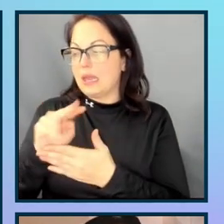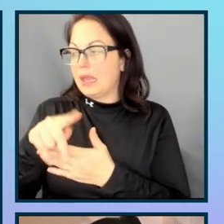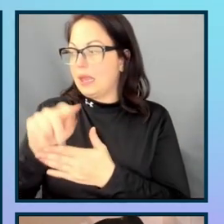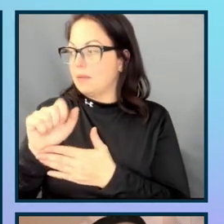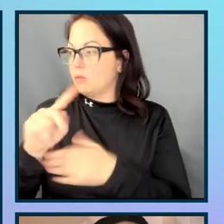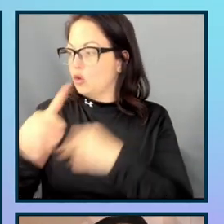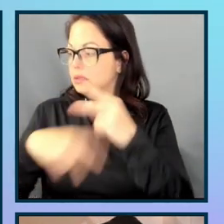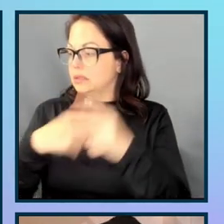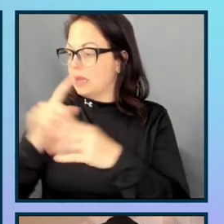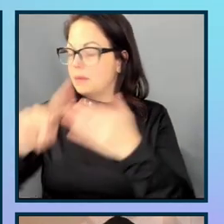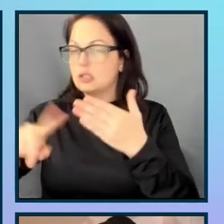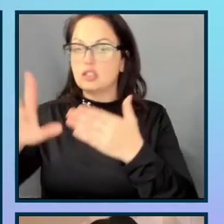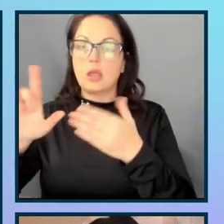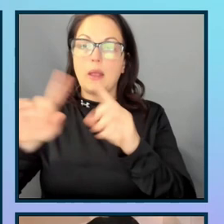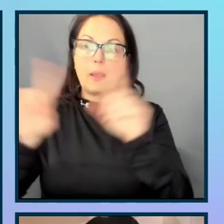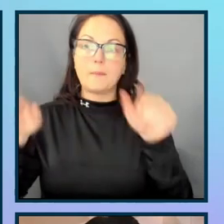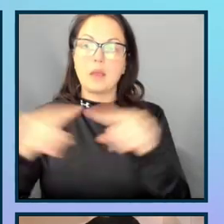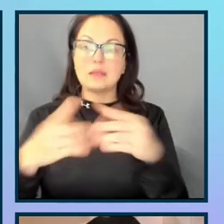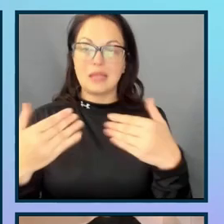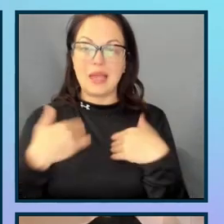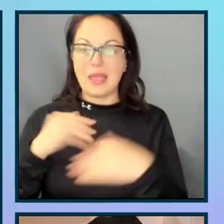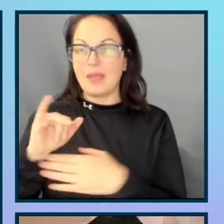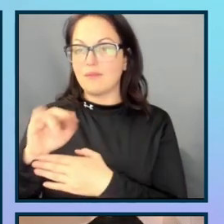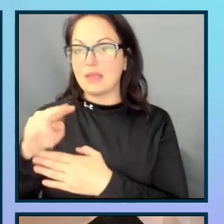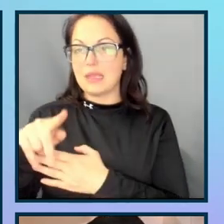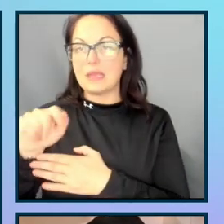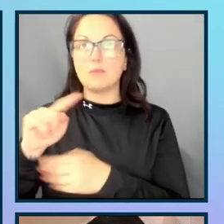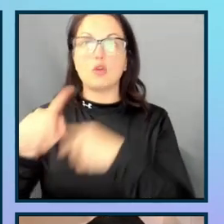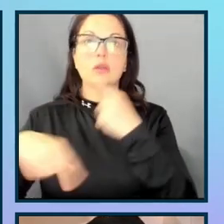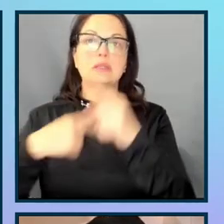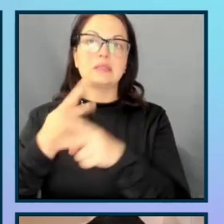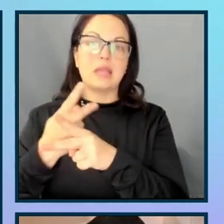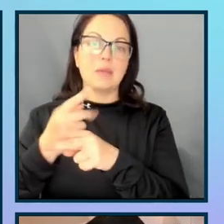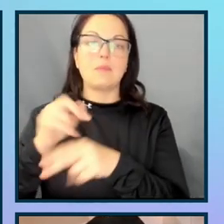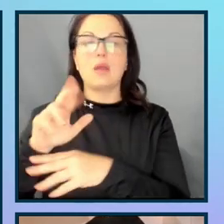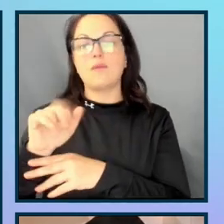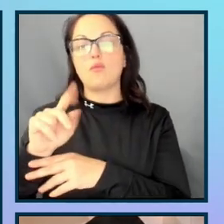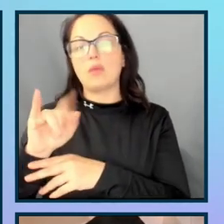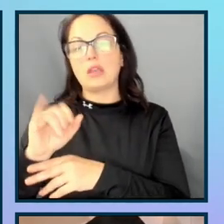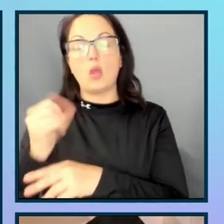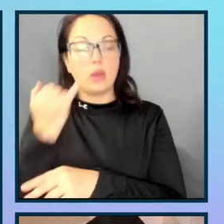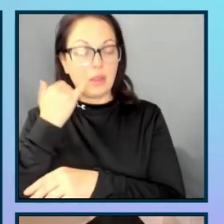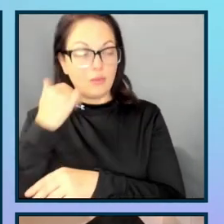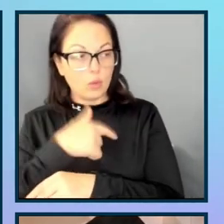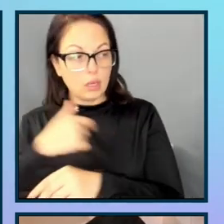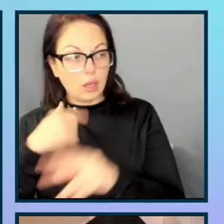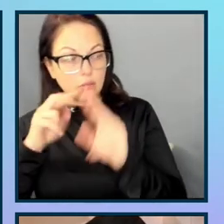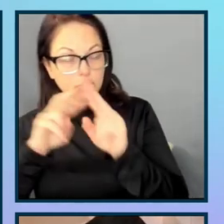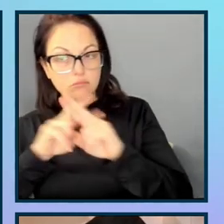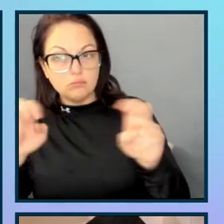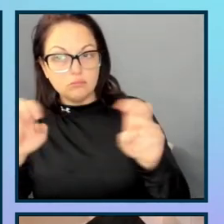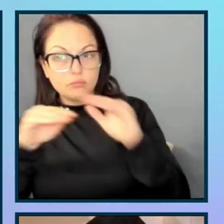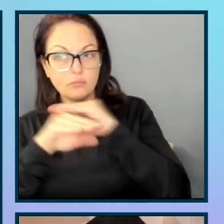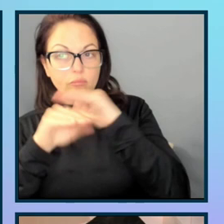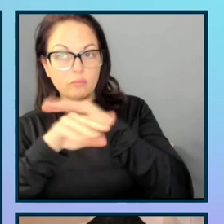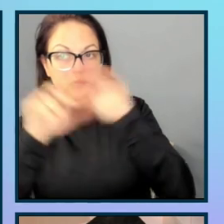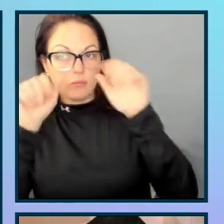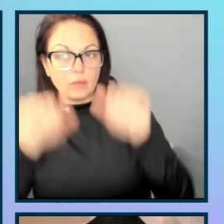checkbox, have input type of radio. And if we look at our accessibility tab here in the Chrome DevTools,